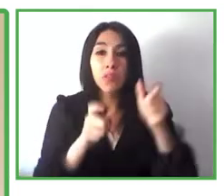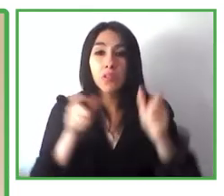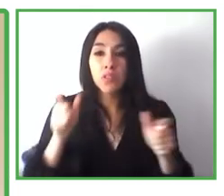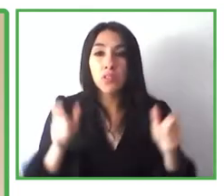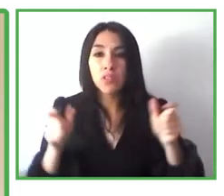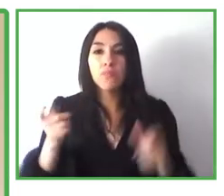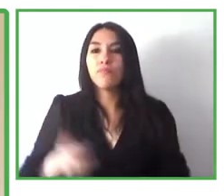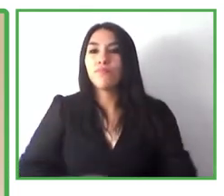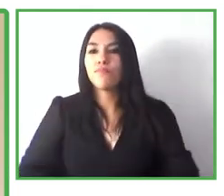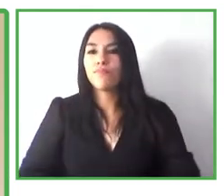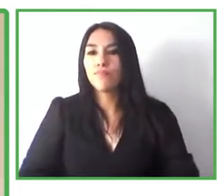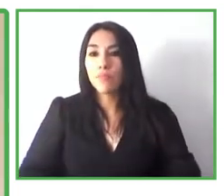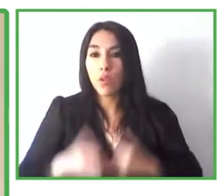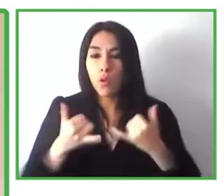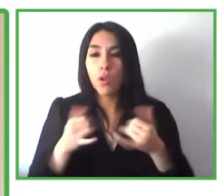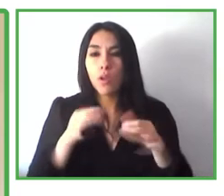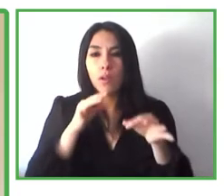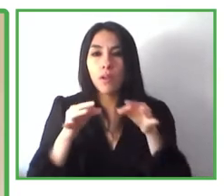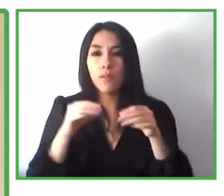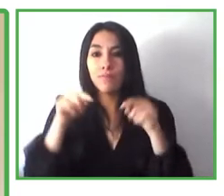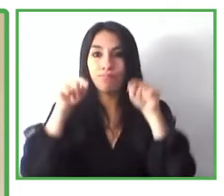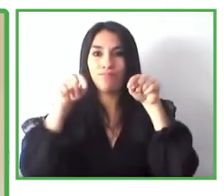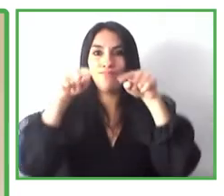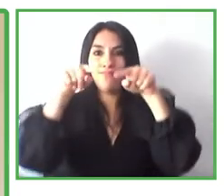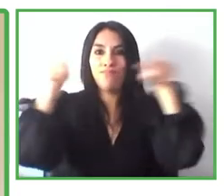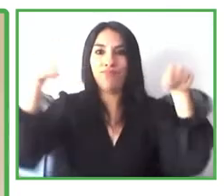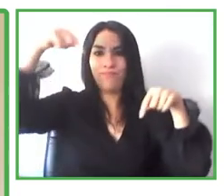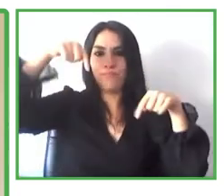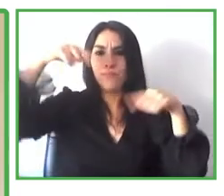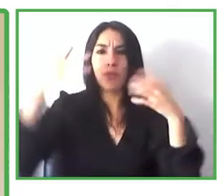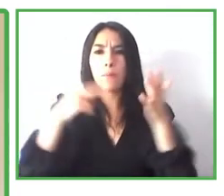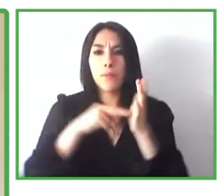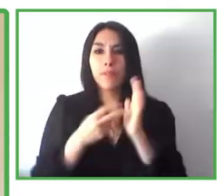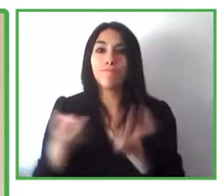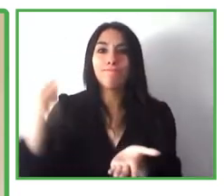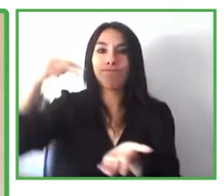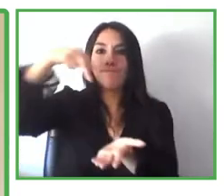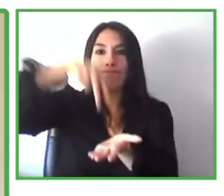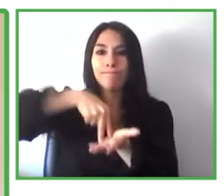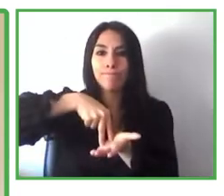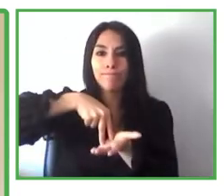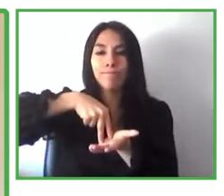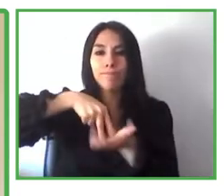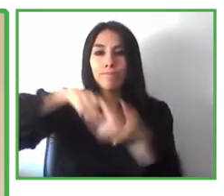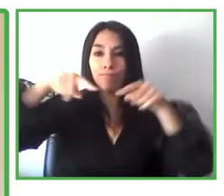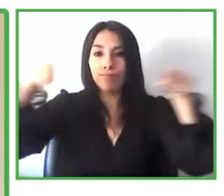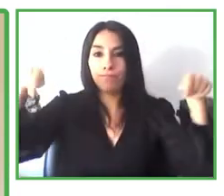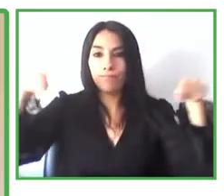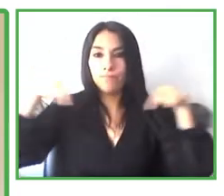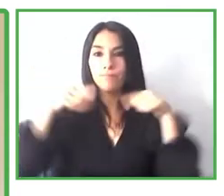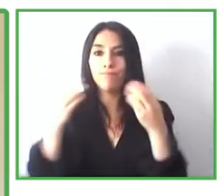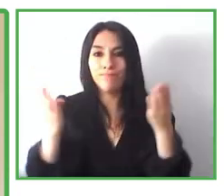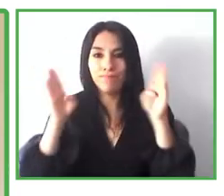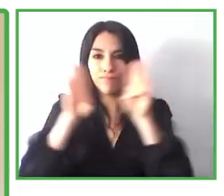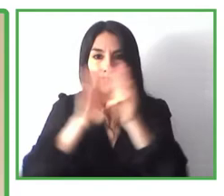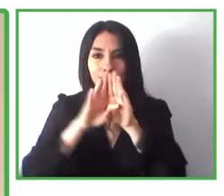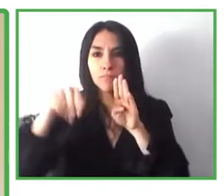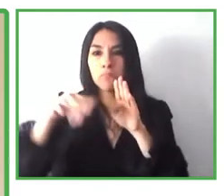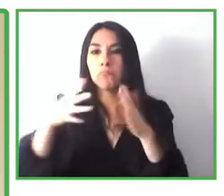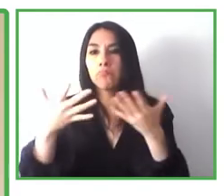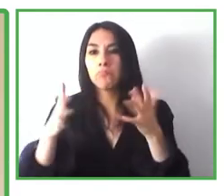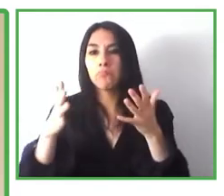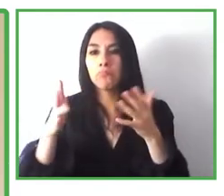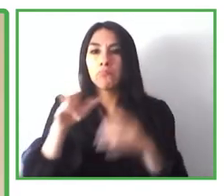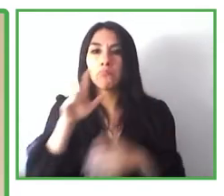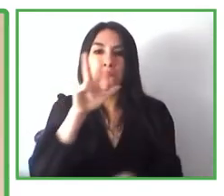to talk about the spaces where we spend most of our time, the interior spaces where we spend up to 90